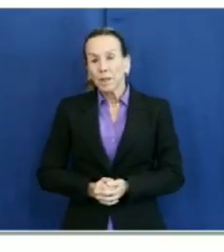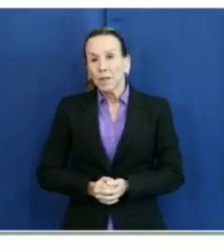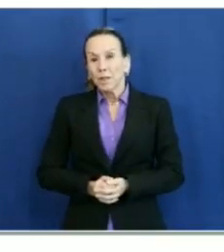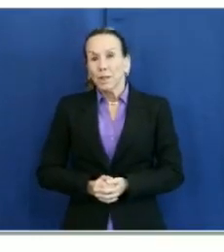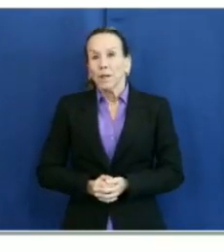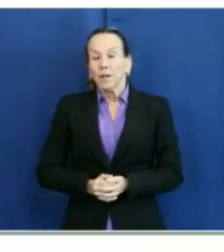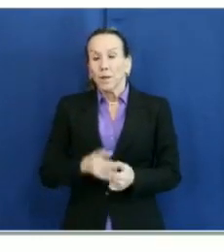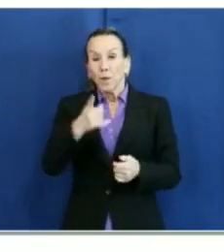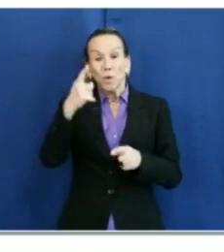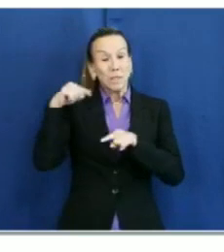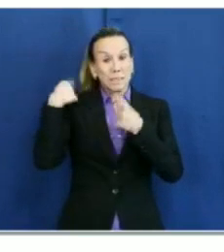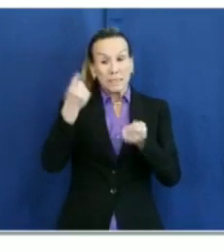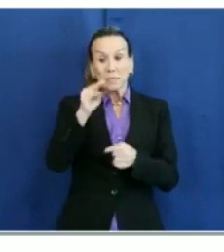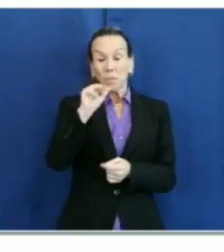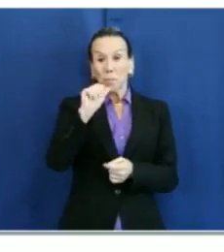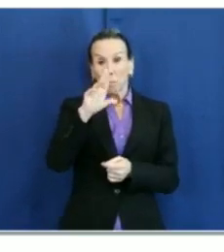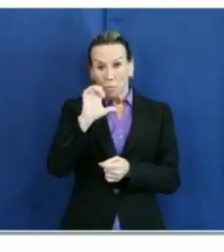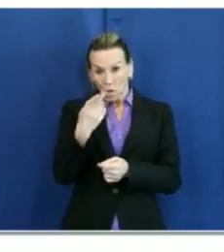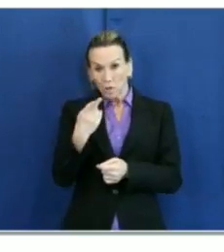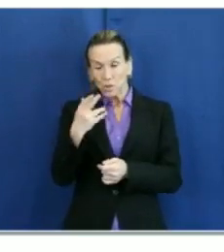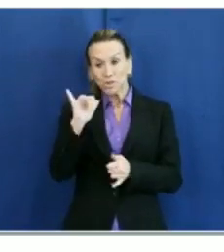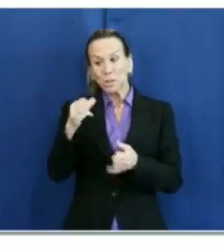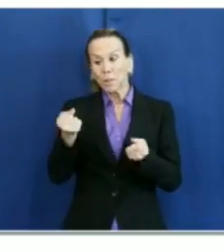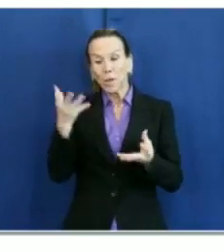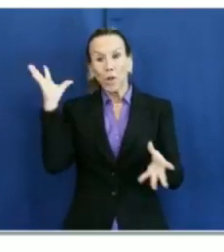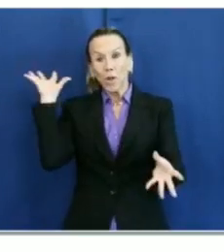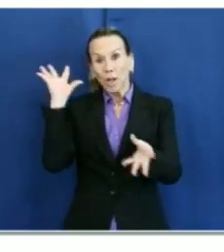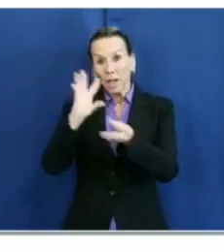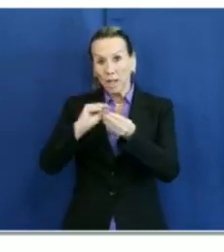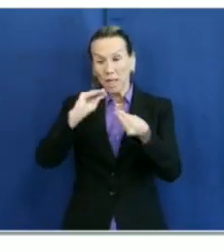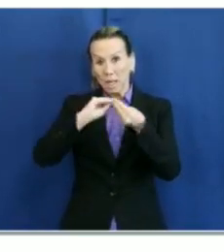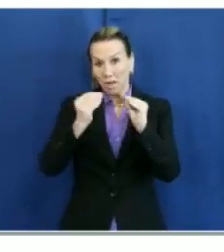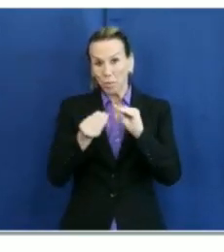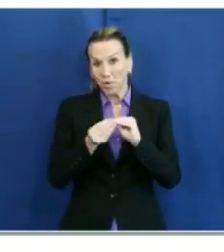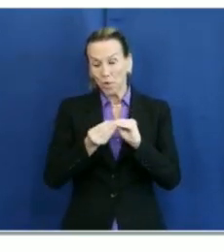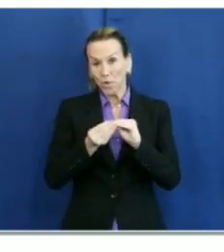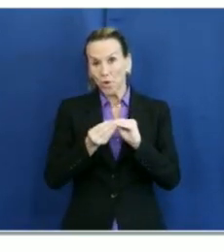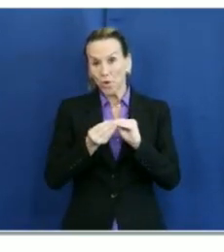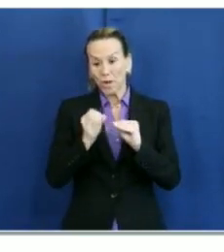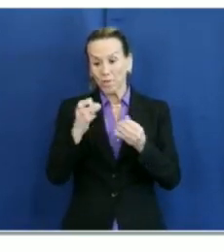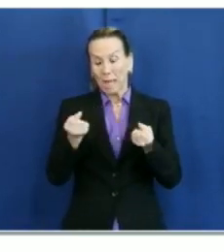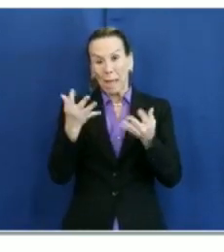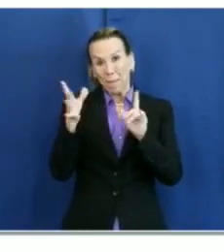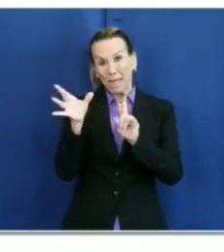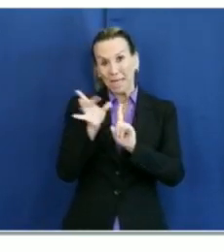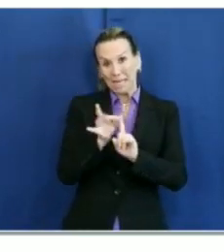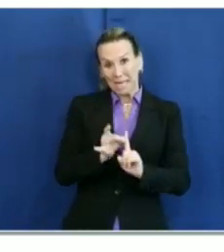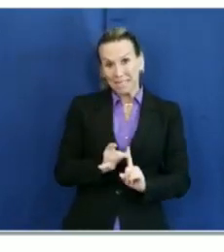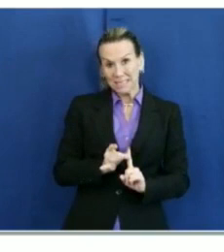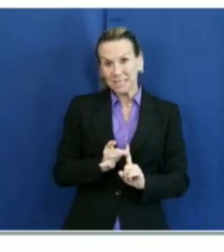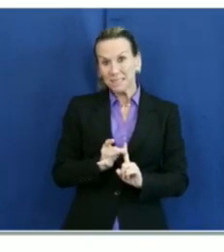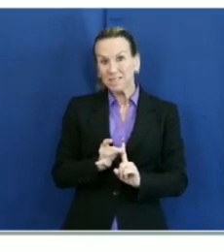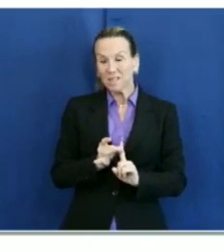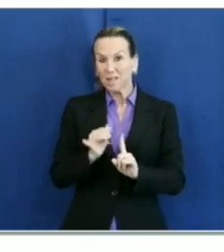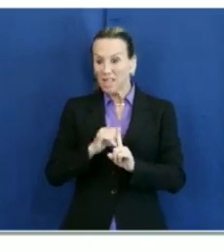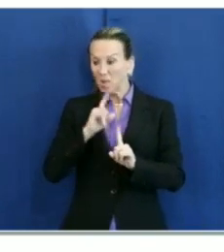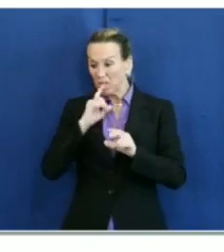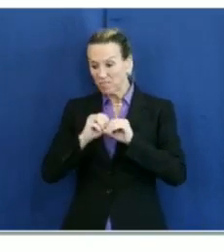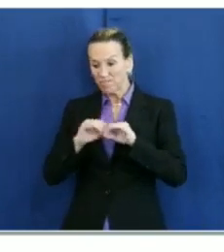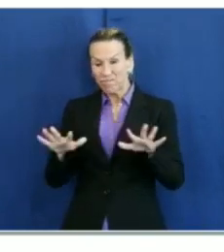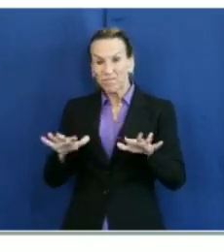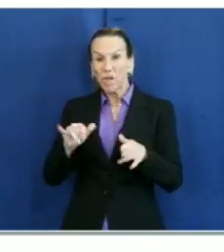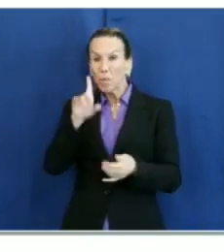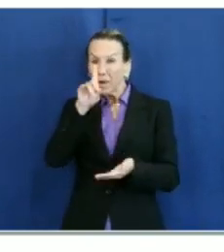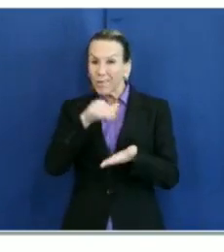And since March, the total number again of cases related to these outbreaks includes 1